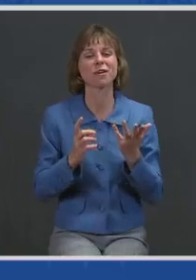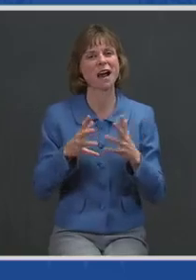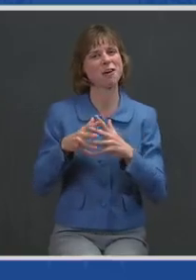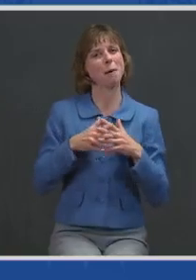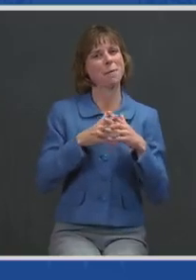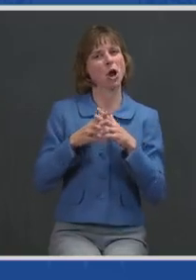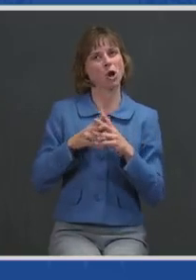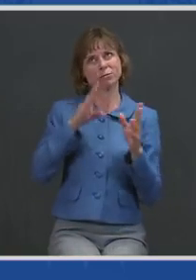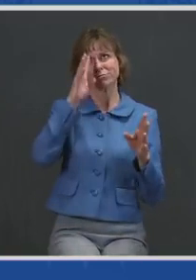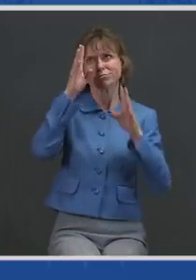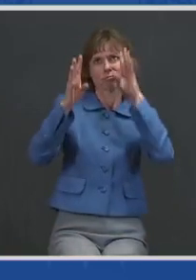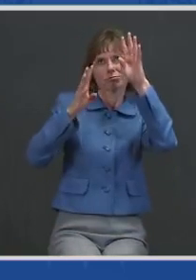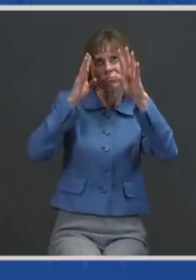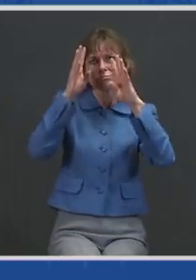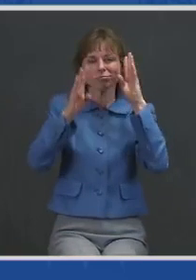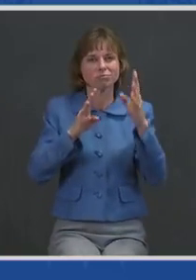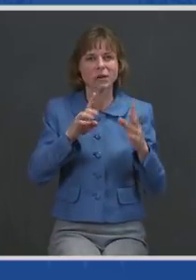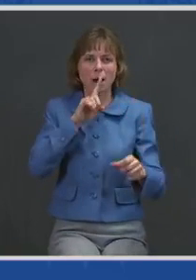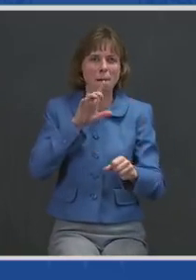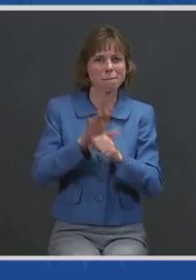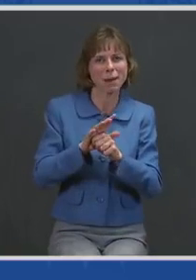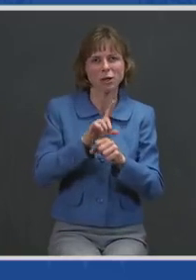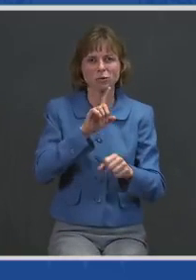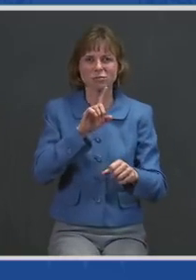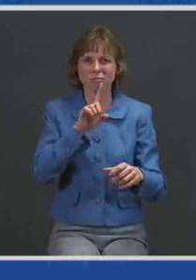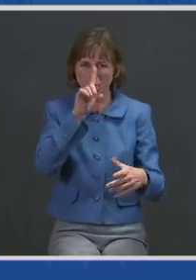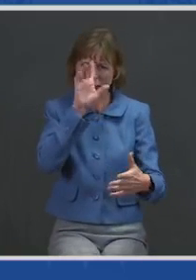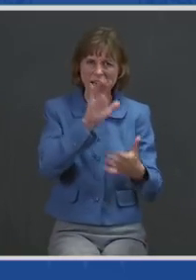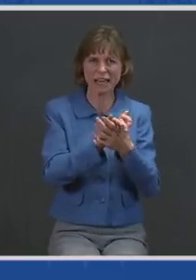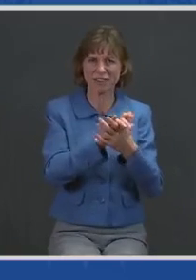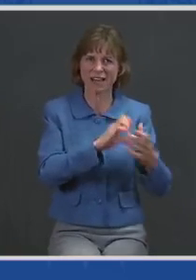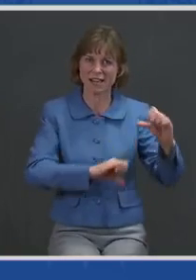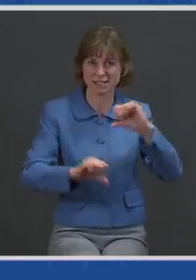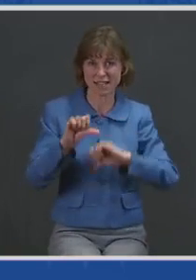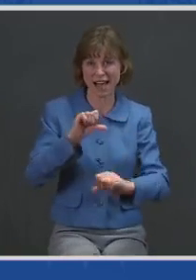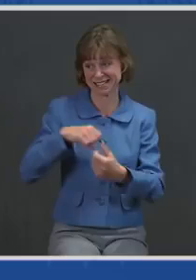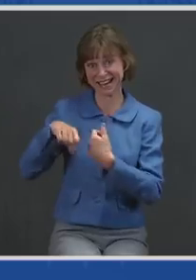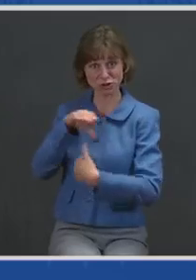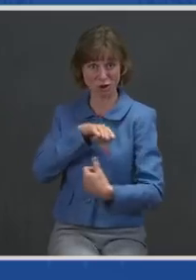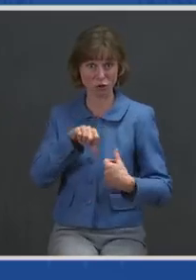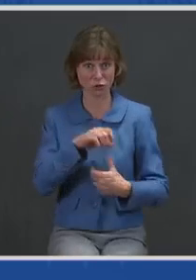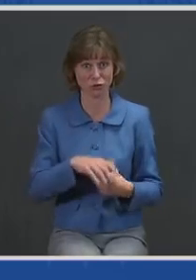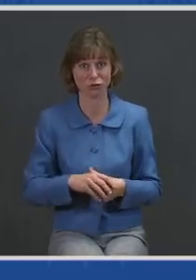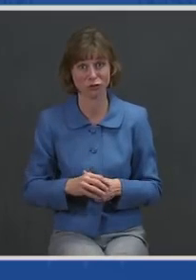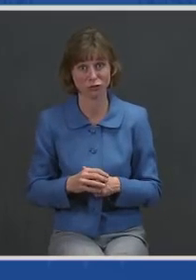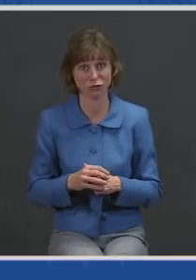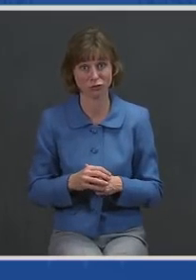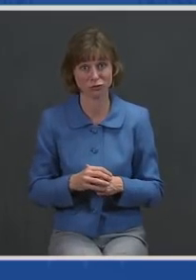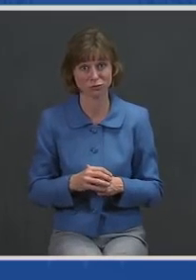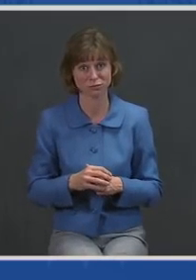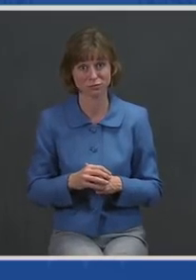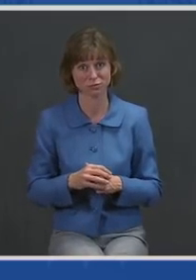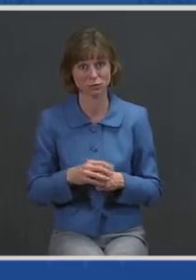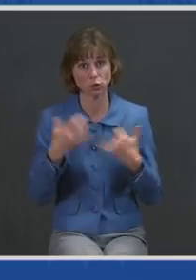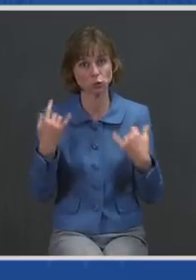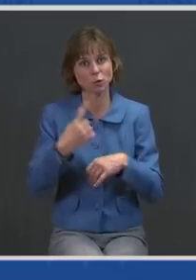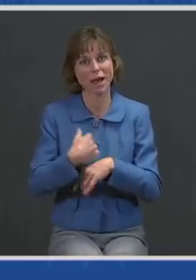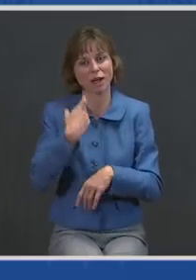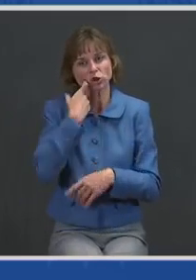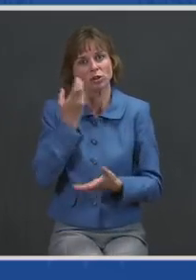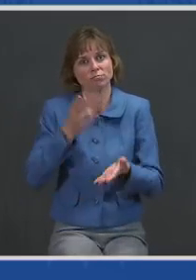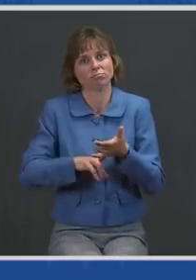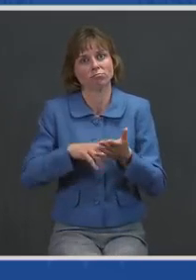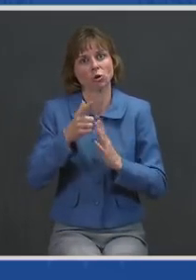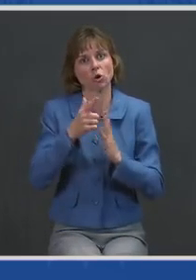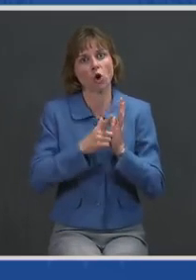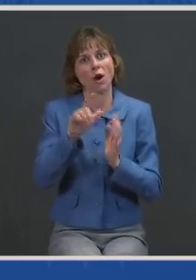ingenuity, commitment, and belief in science and one another. And today, I signed in the law the American